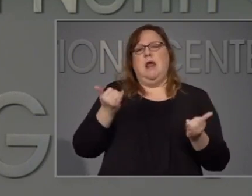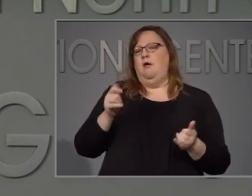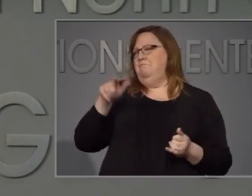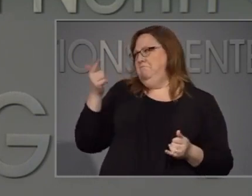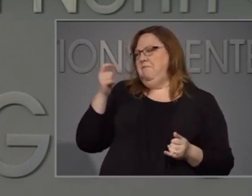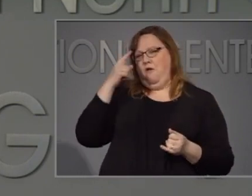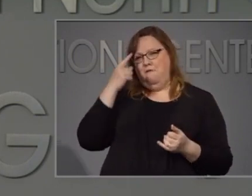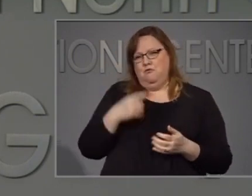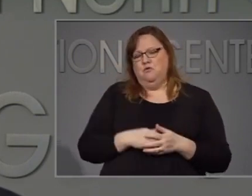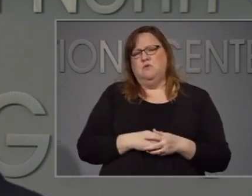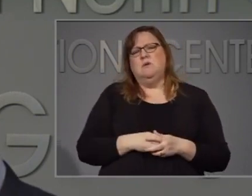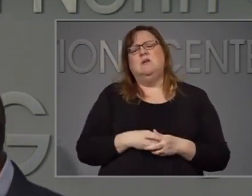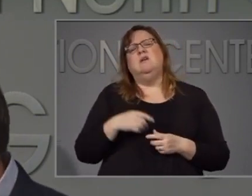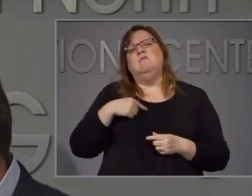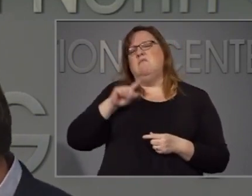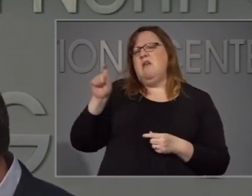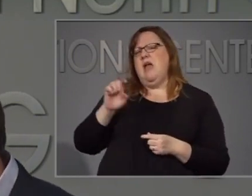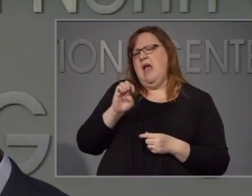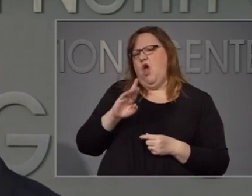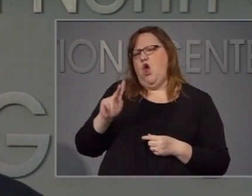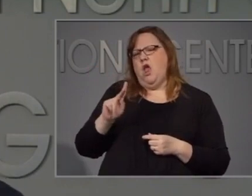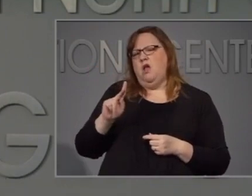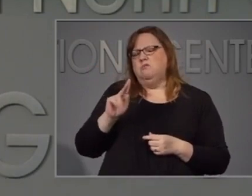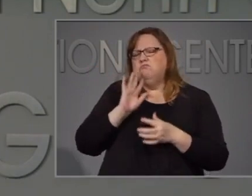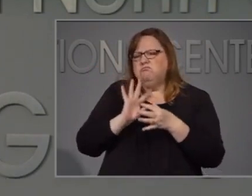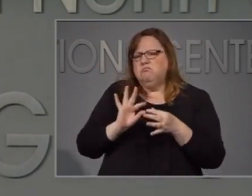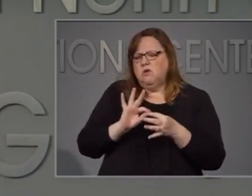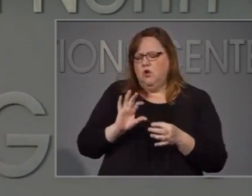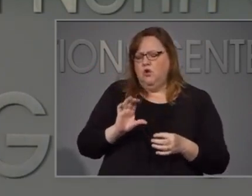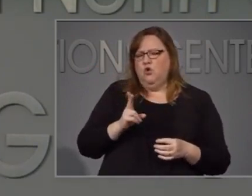Let me ask Eric if he can tell us about city curfews.